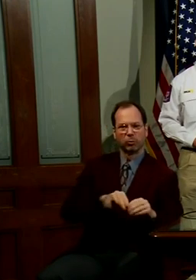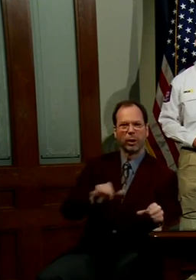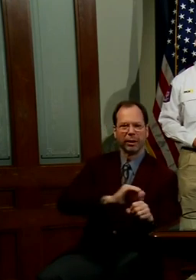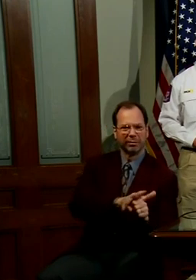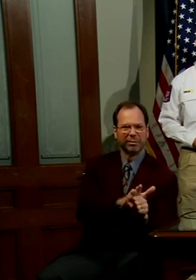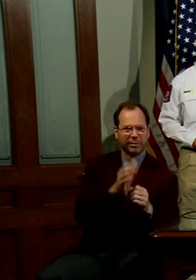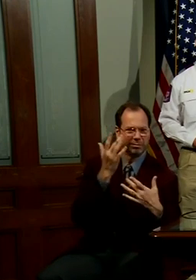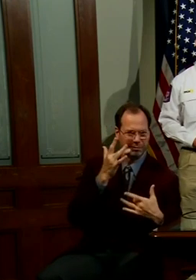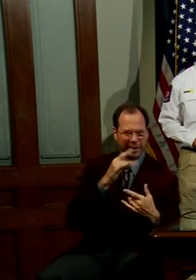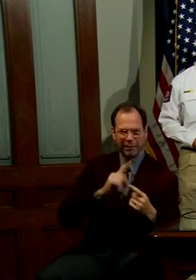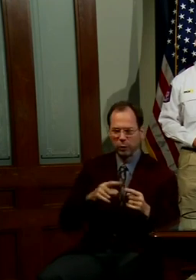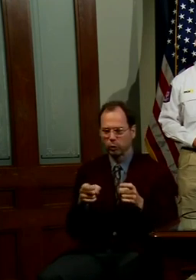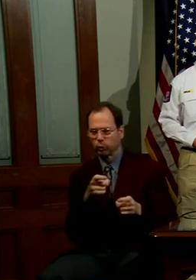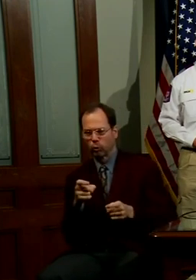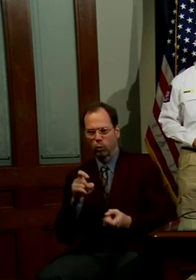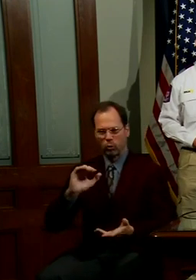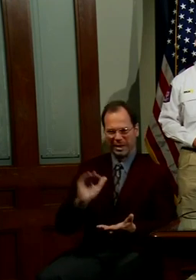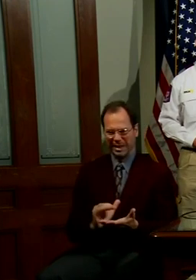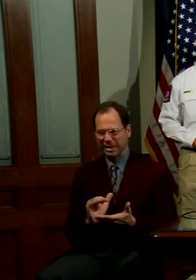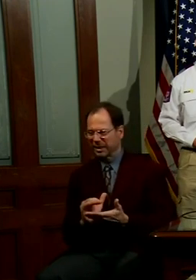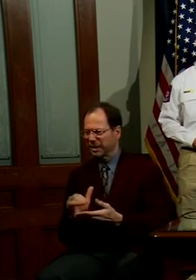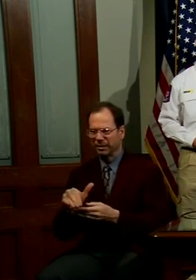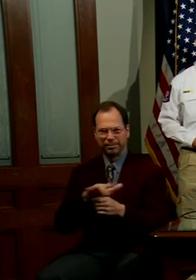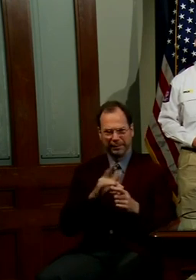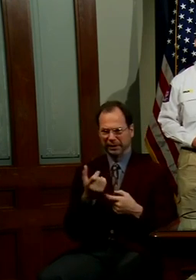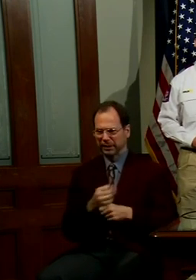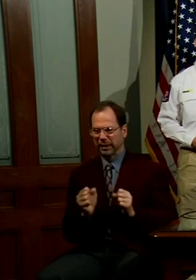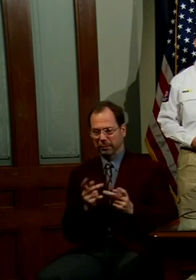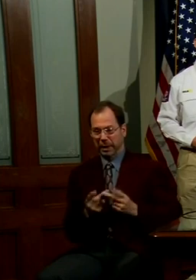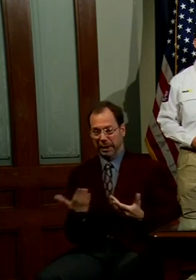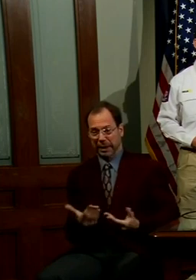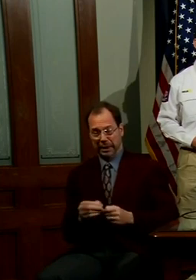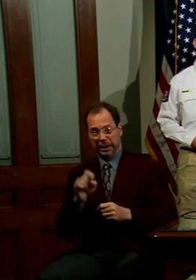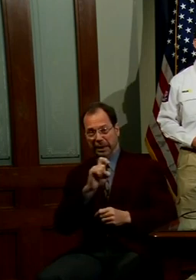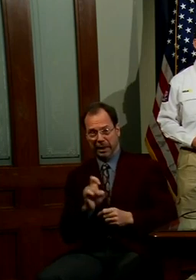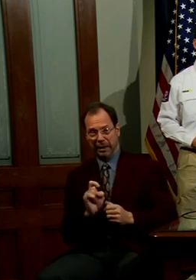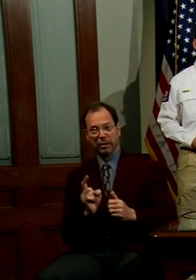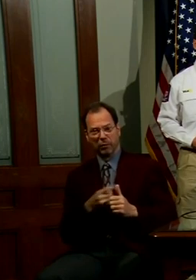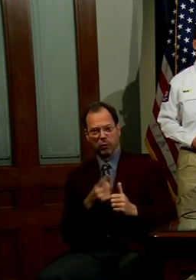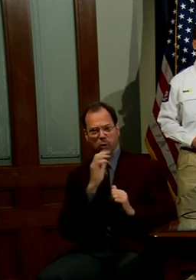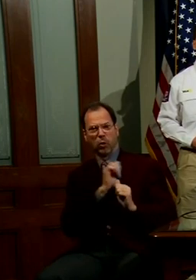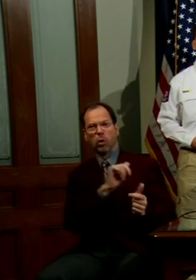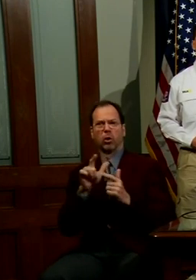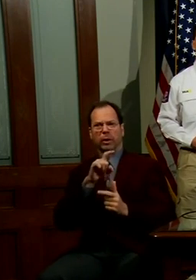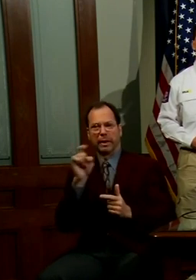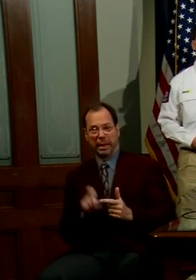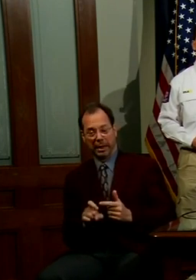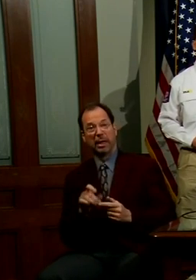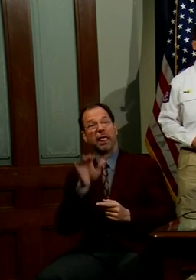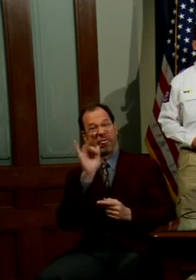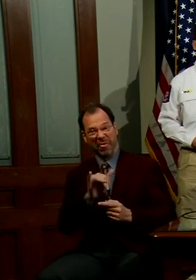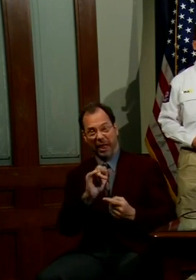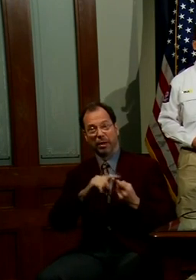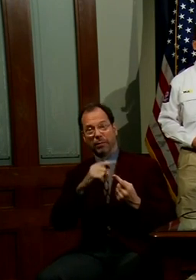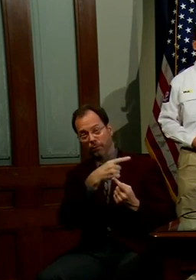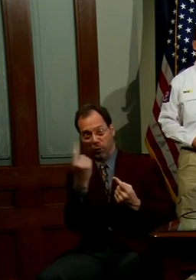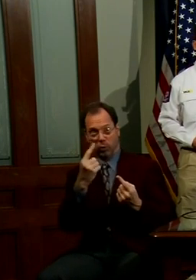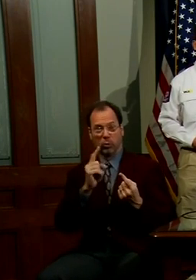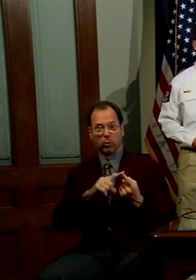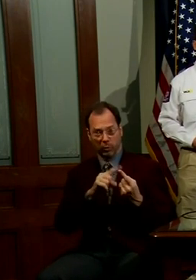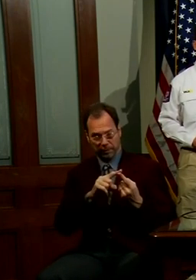make sure that the state is a safe place for all Texans. And along those lines,